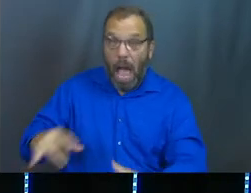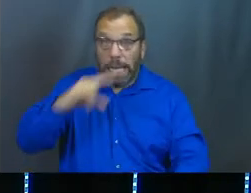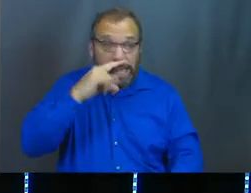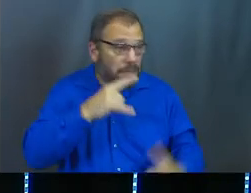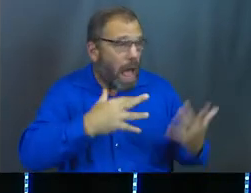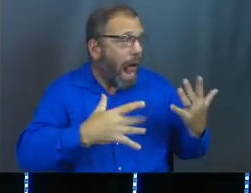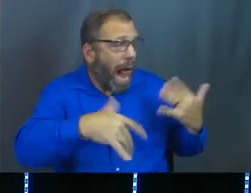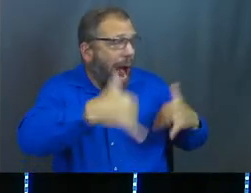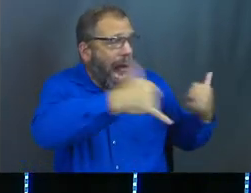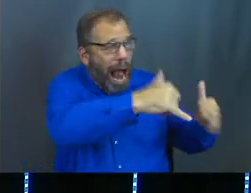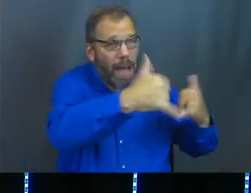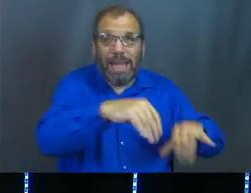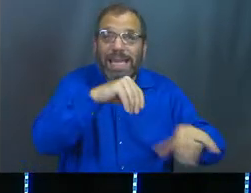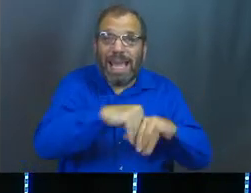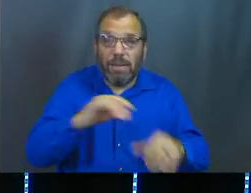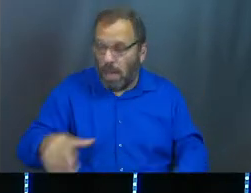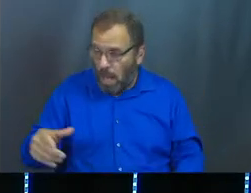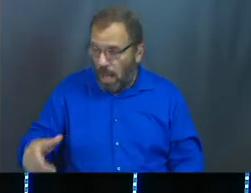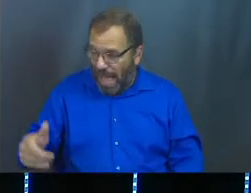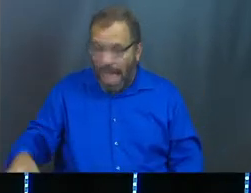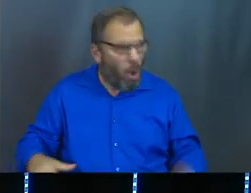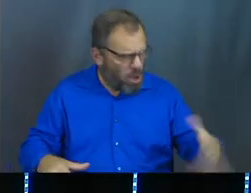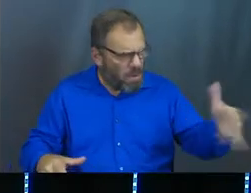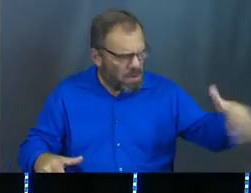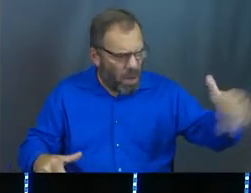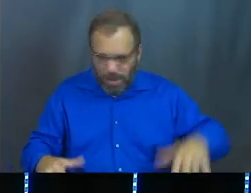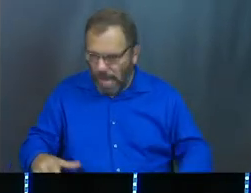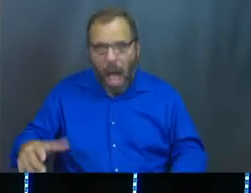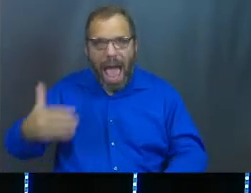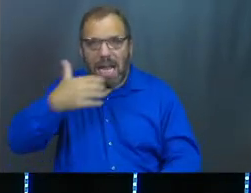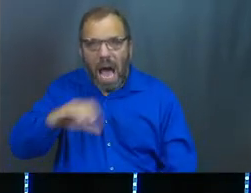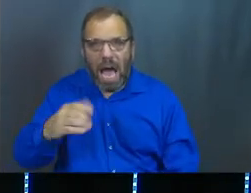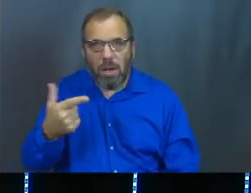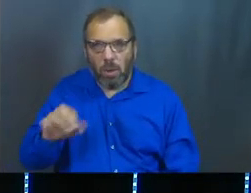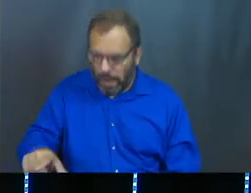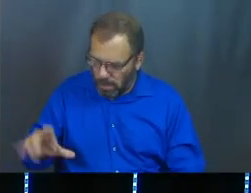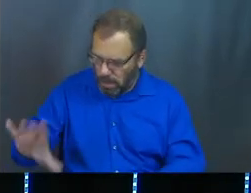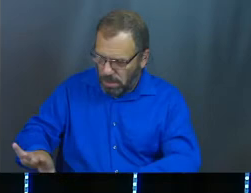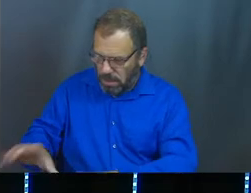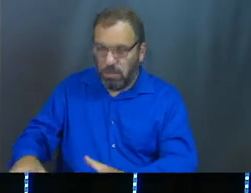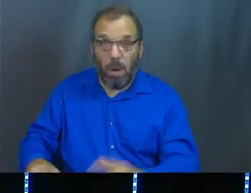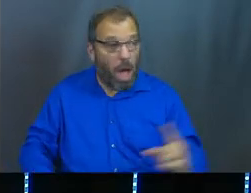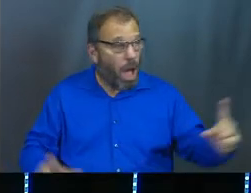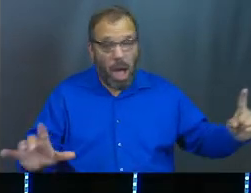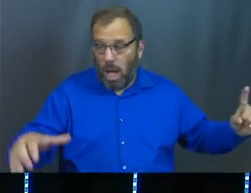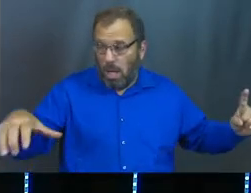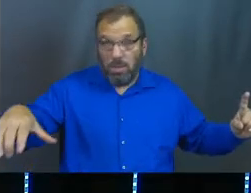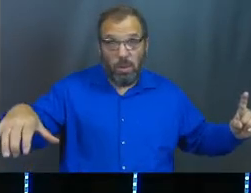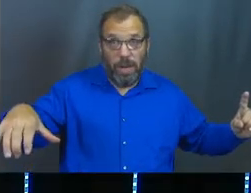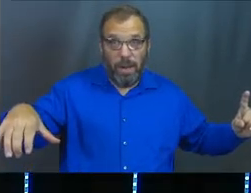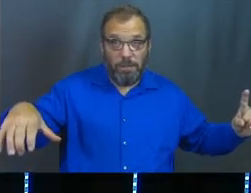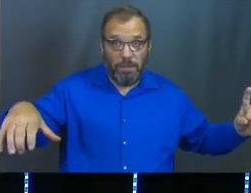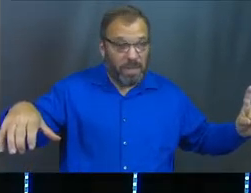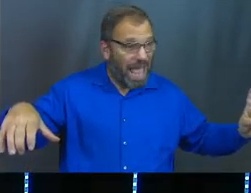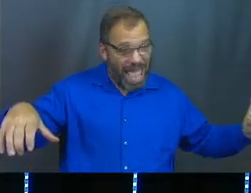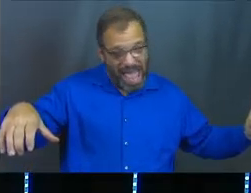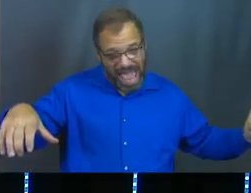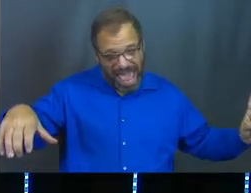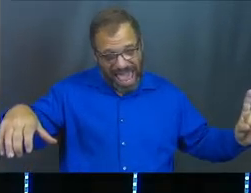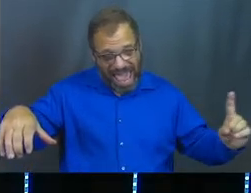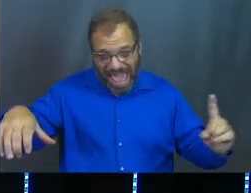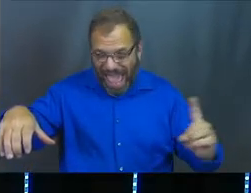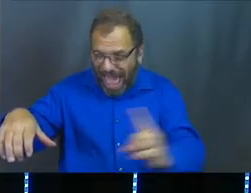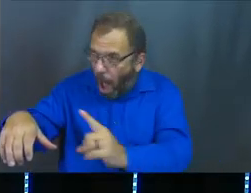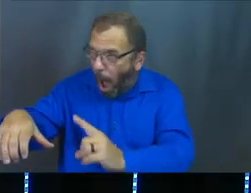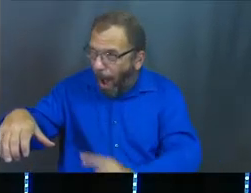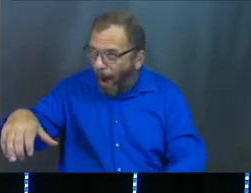the kids are running around in the backyard and he lets the kids run around, even though there's a hot grill back there. And one of them runs past and foolishly puts